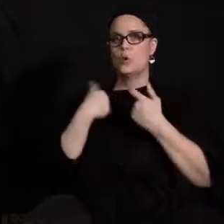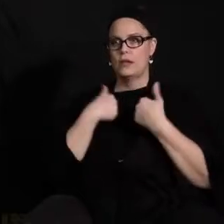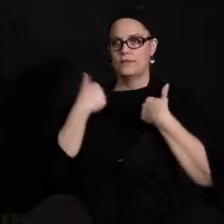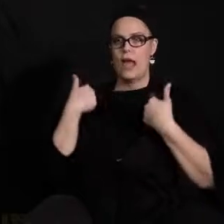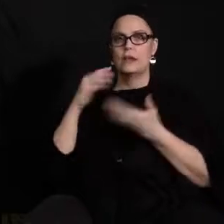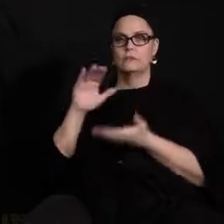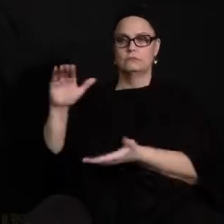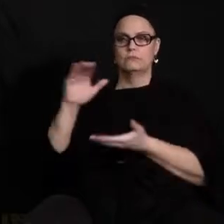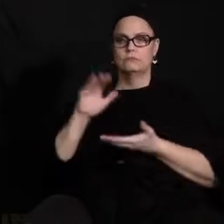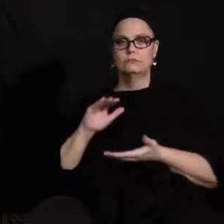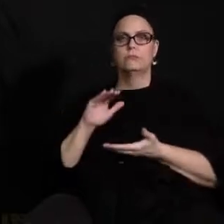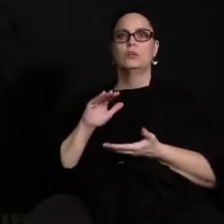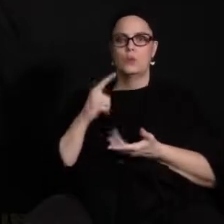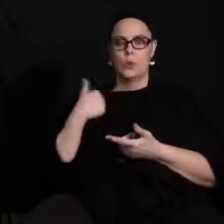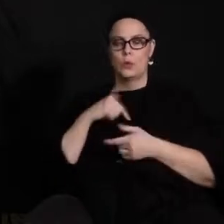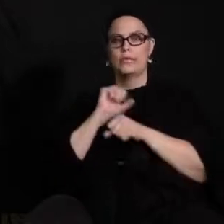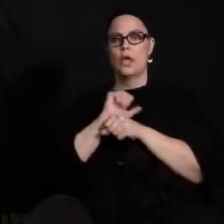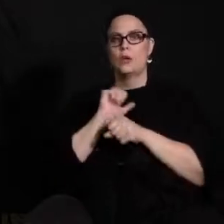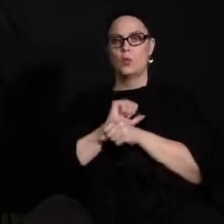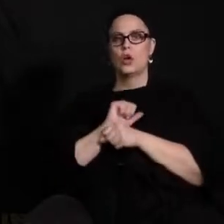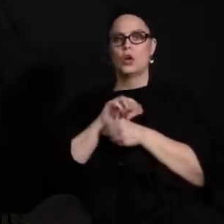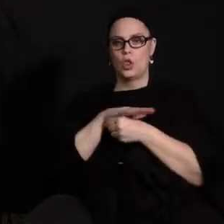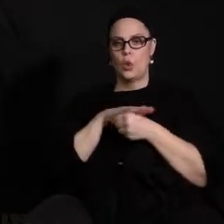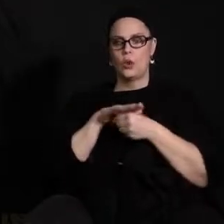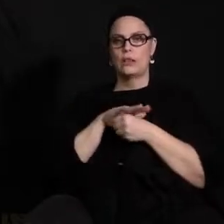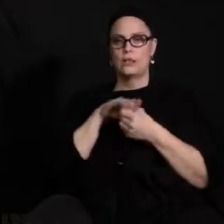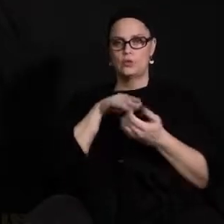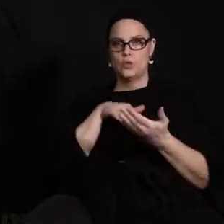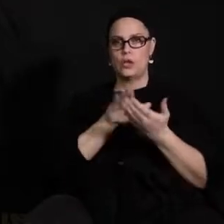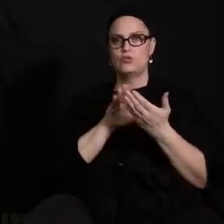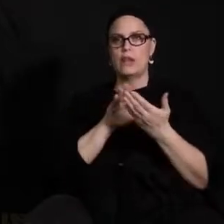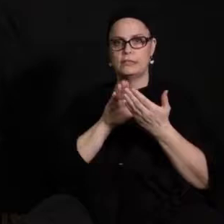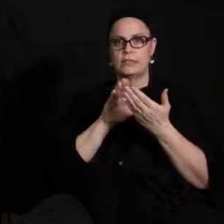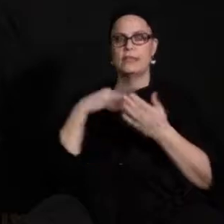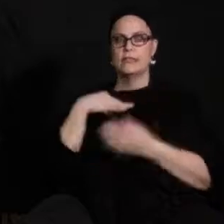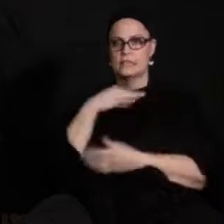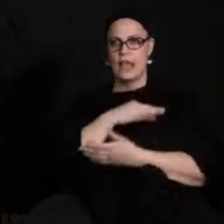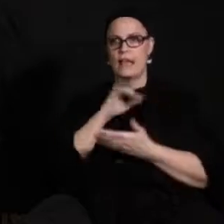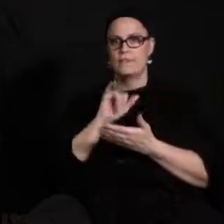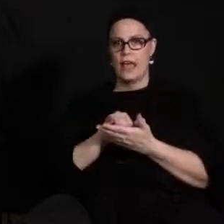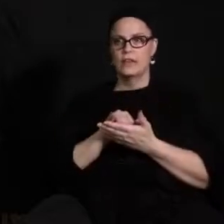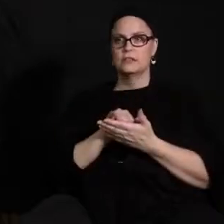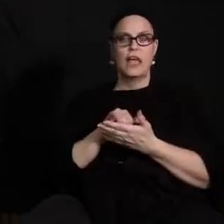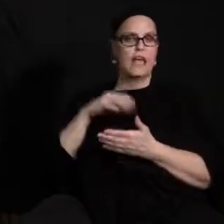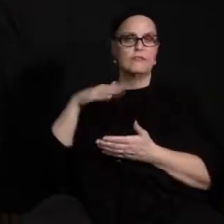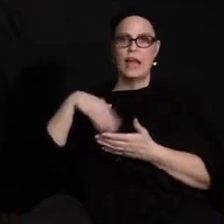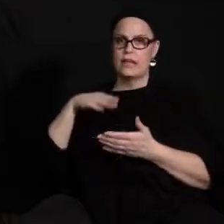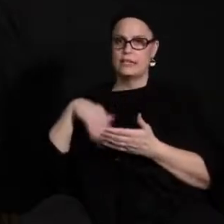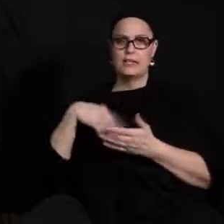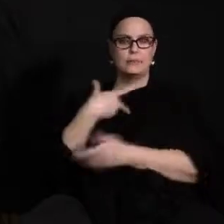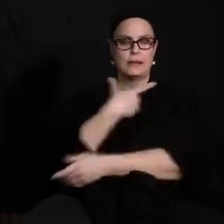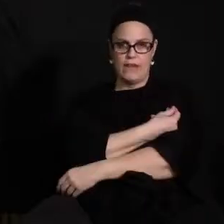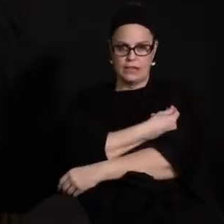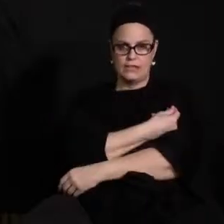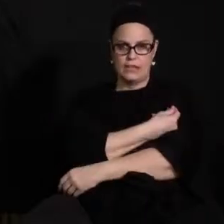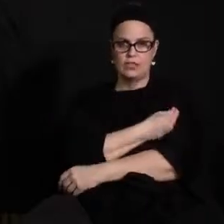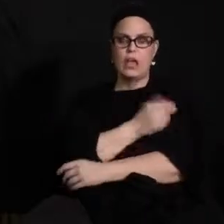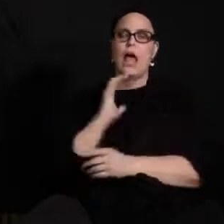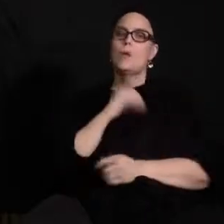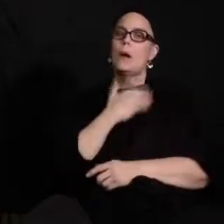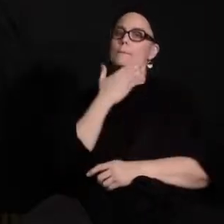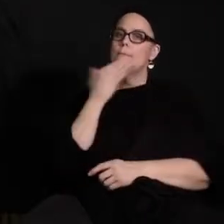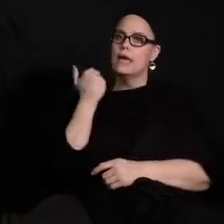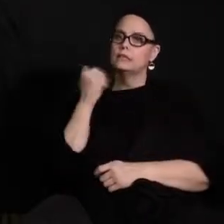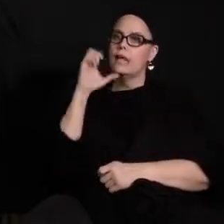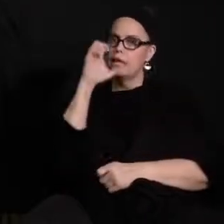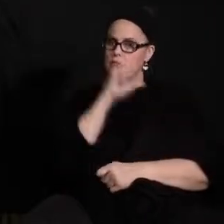where we can also work locally to address those that staff that remained that have not been vaccinated our best estimate